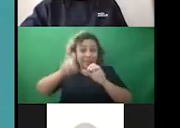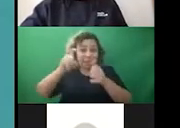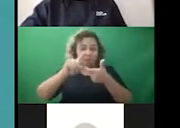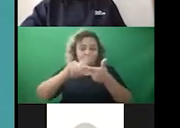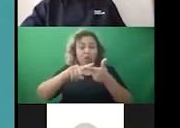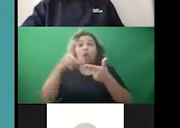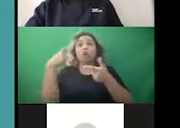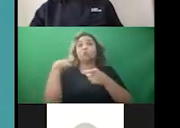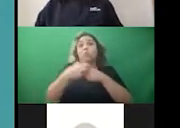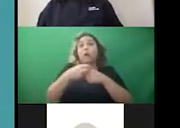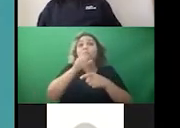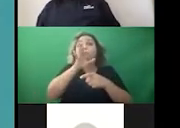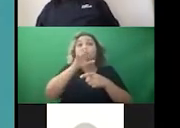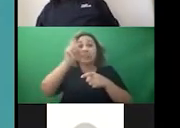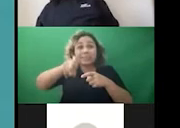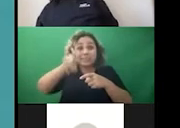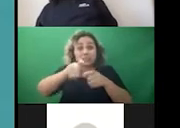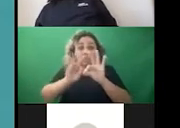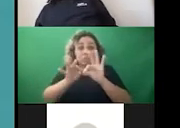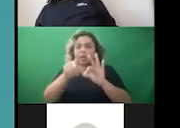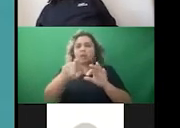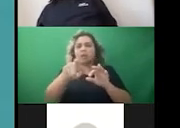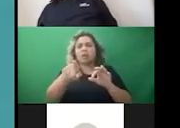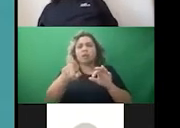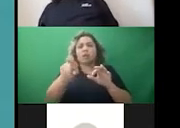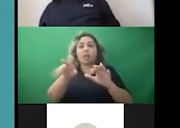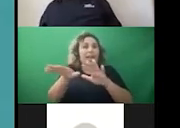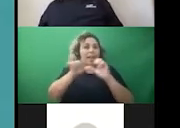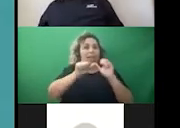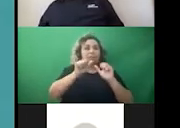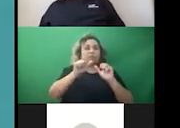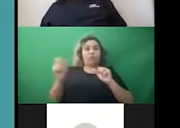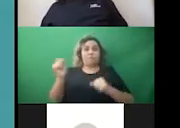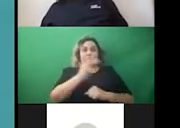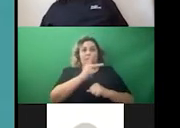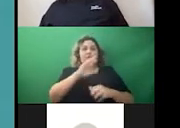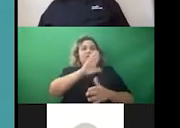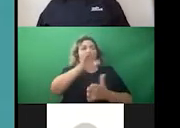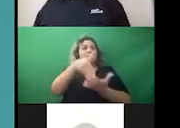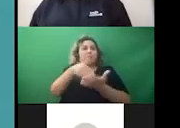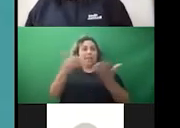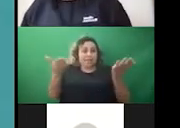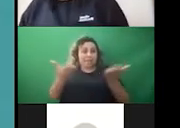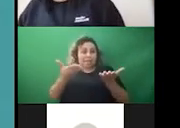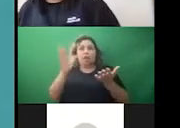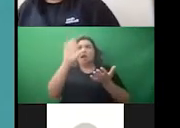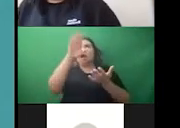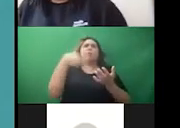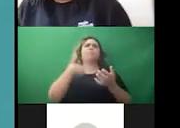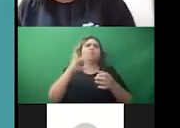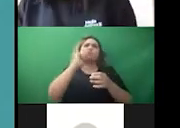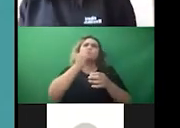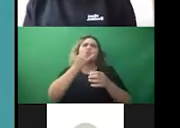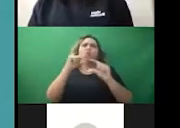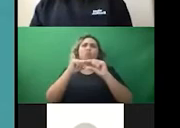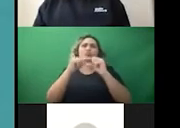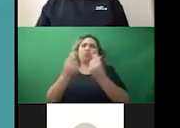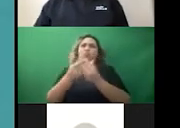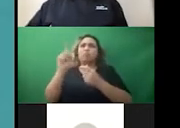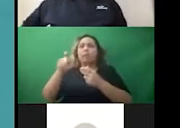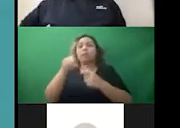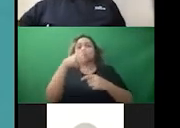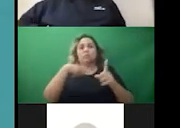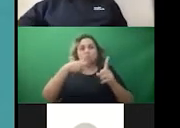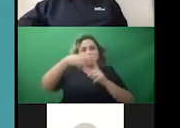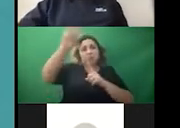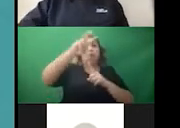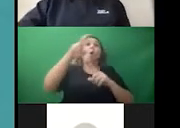Spanish interpretation, just go ahead and leave the room and come back to the main session. And we can have the mini breakout